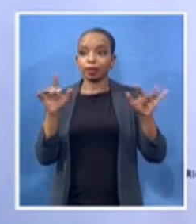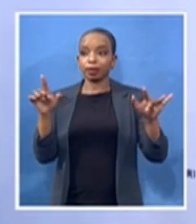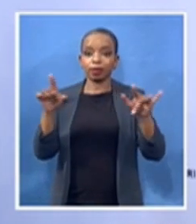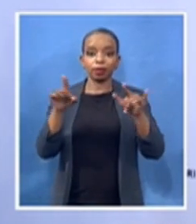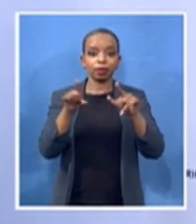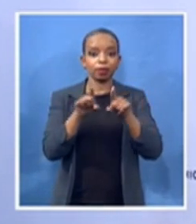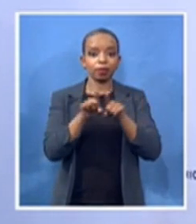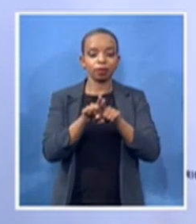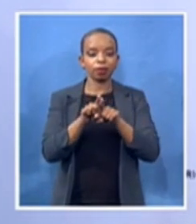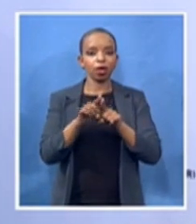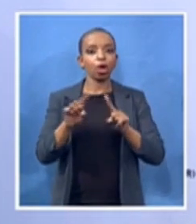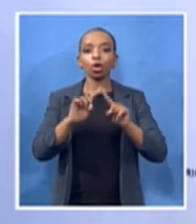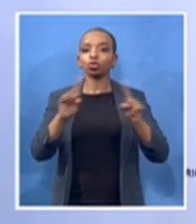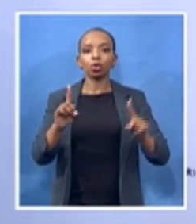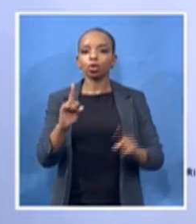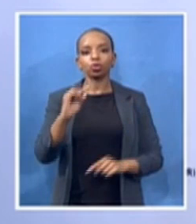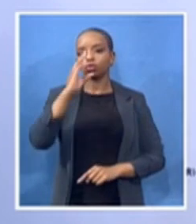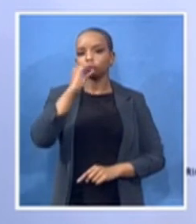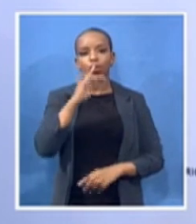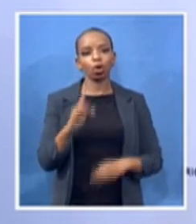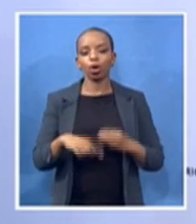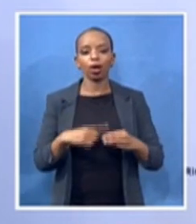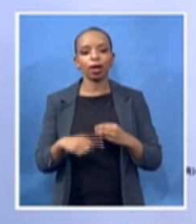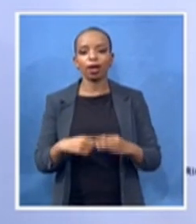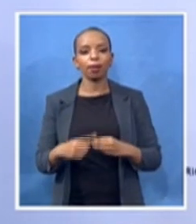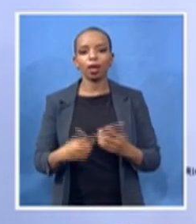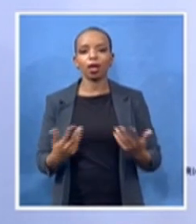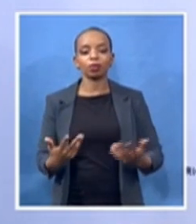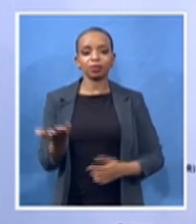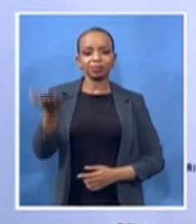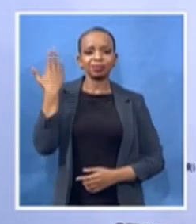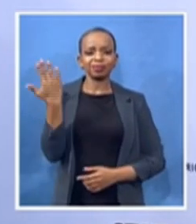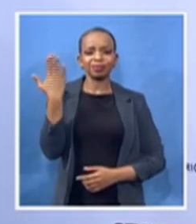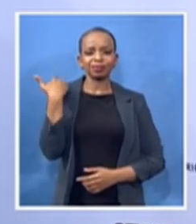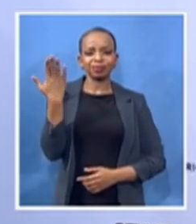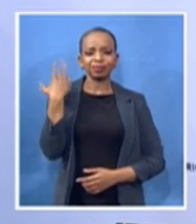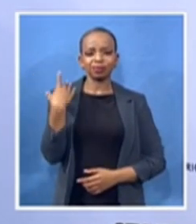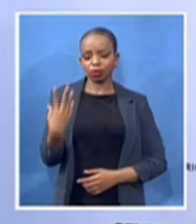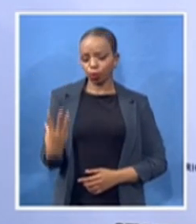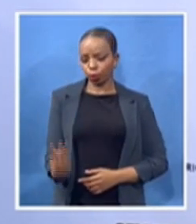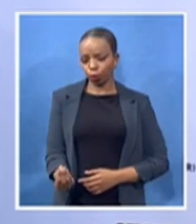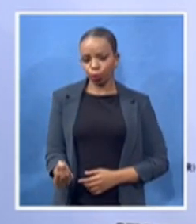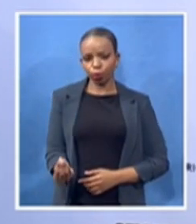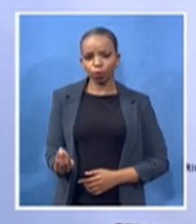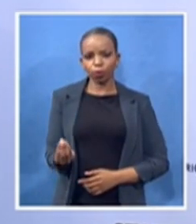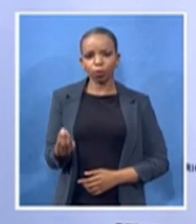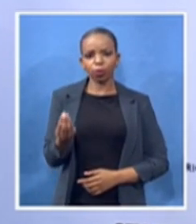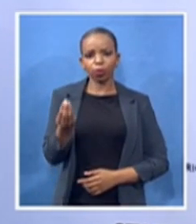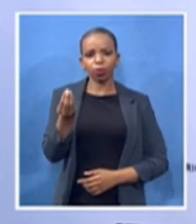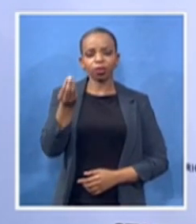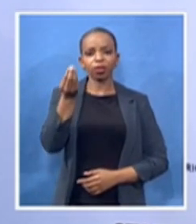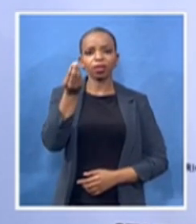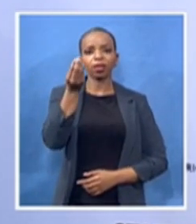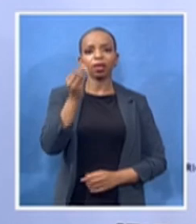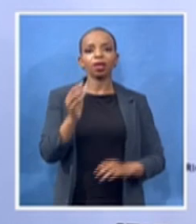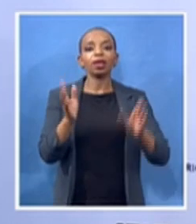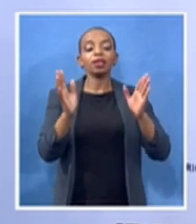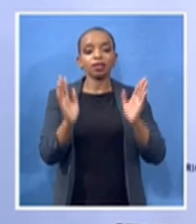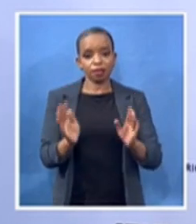when she was young. At some stage, she said, one day I will go